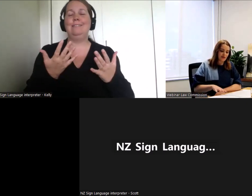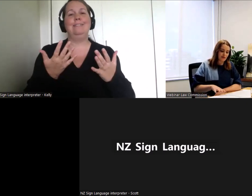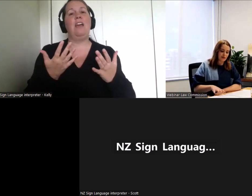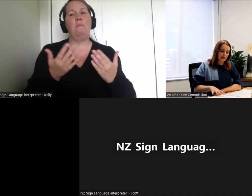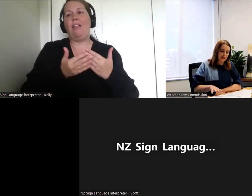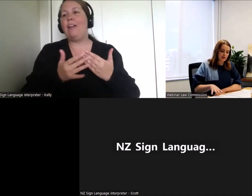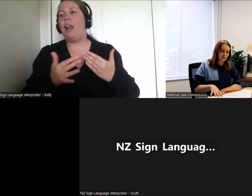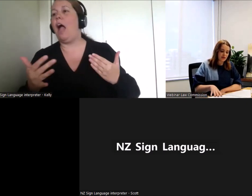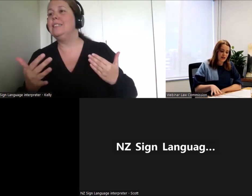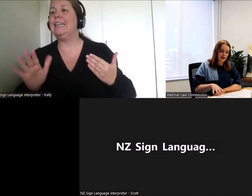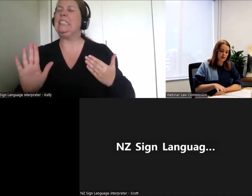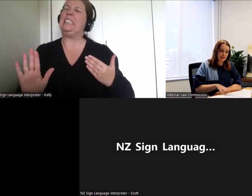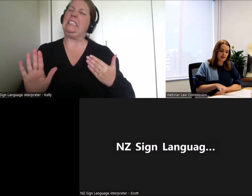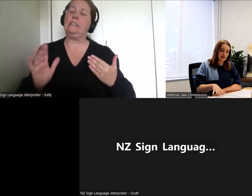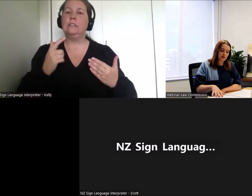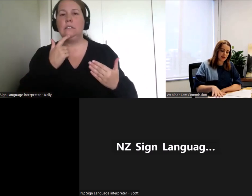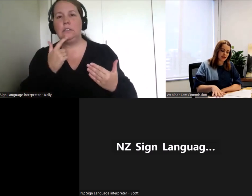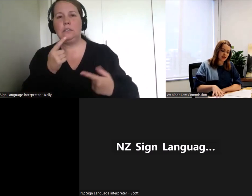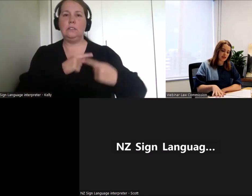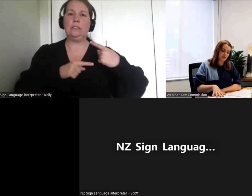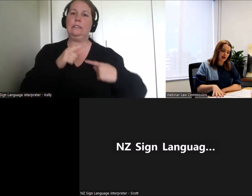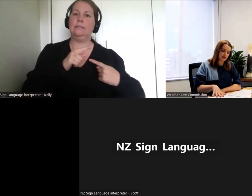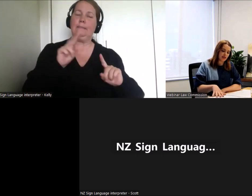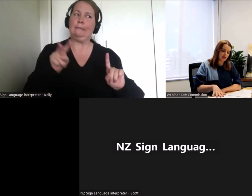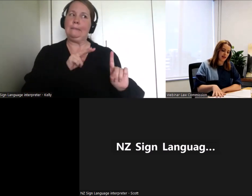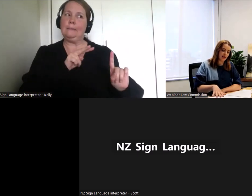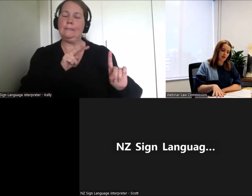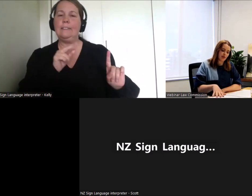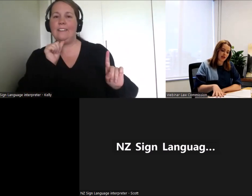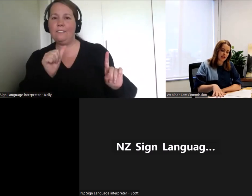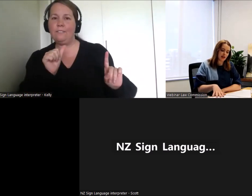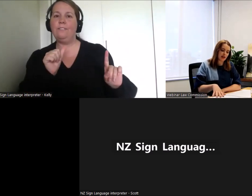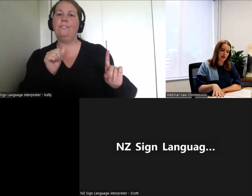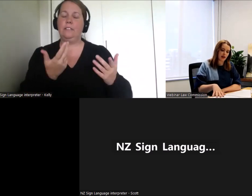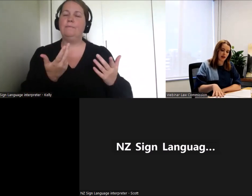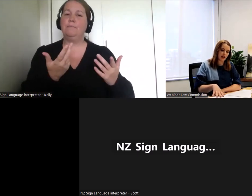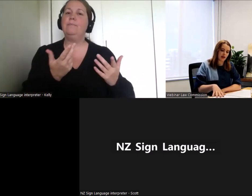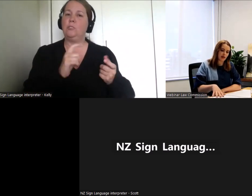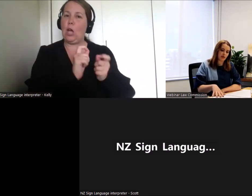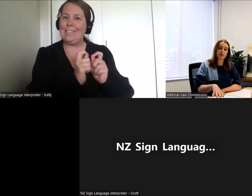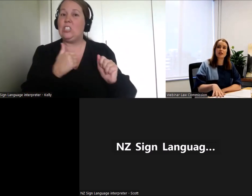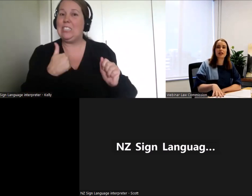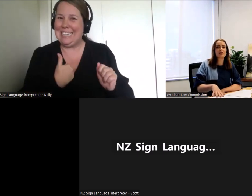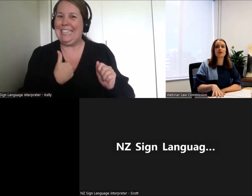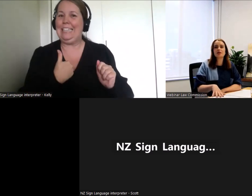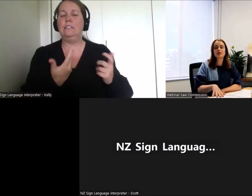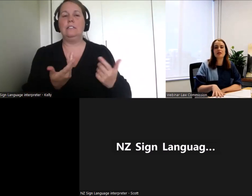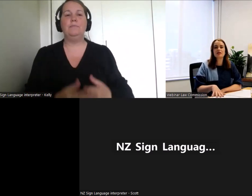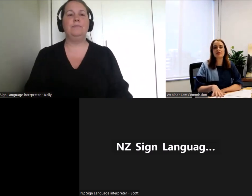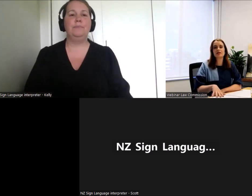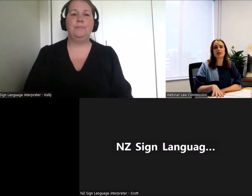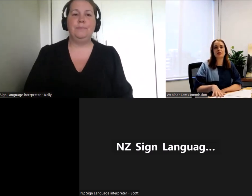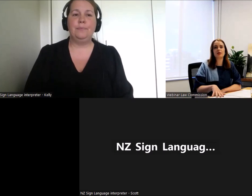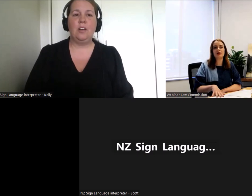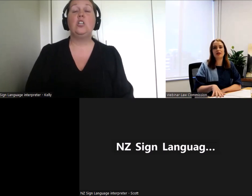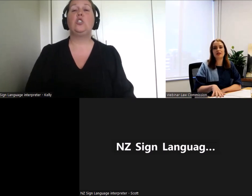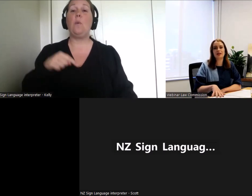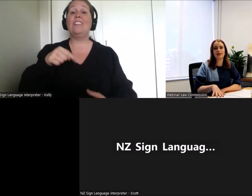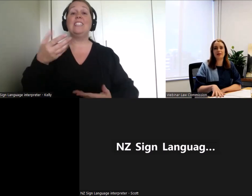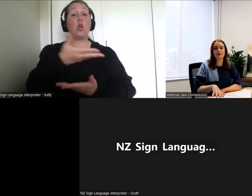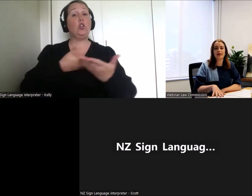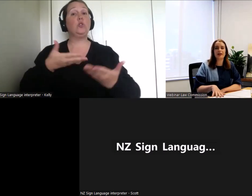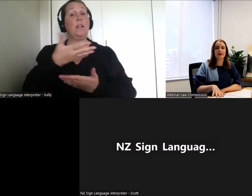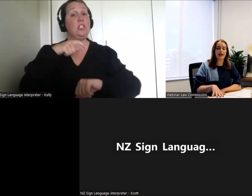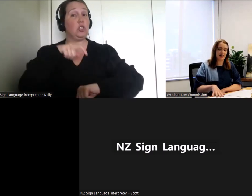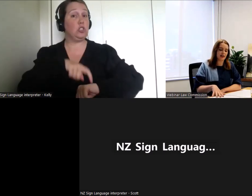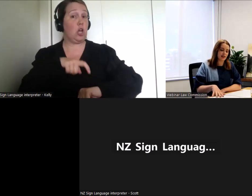So we have received a couple of questions about meeting with particular groups during this consultation period